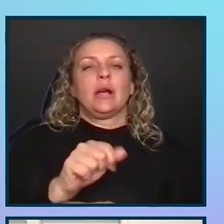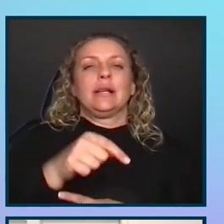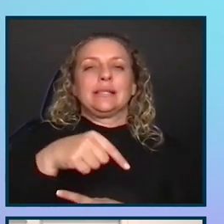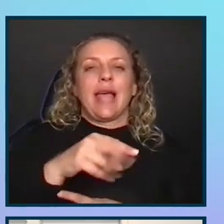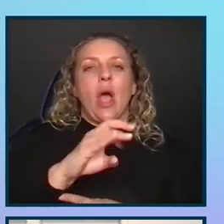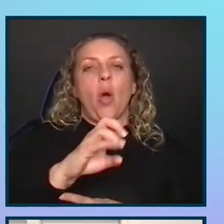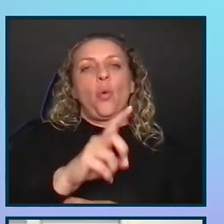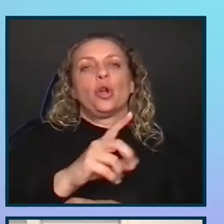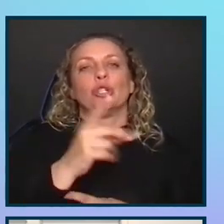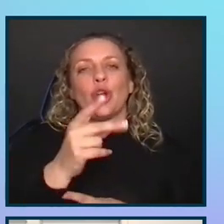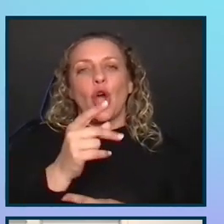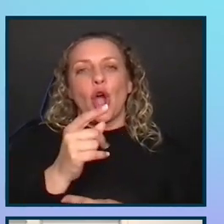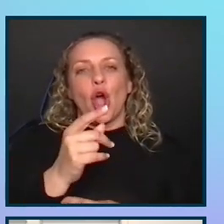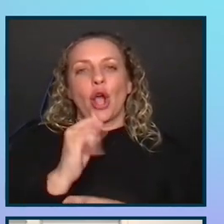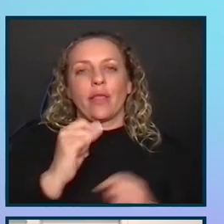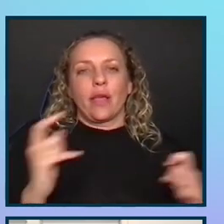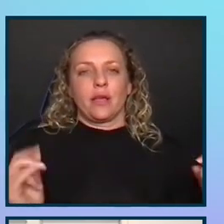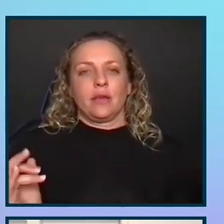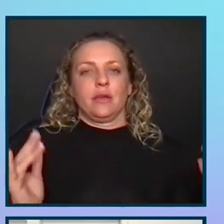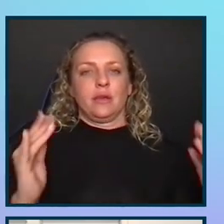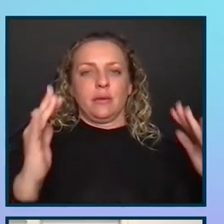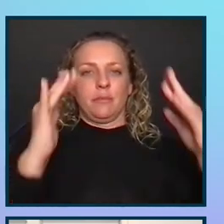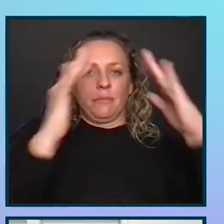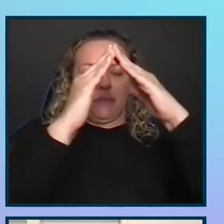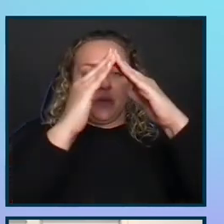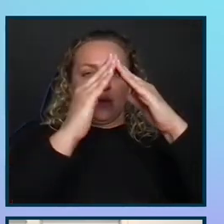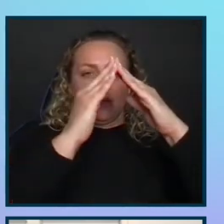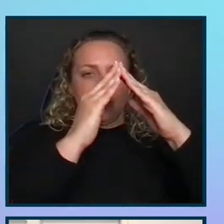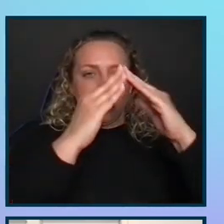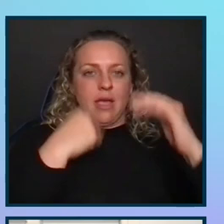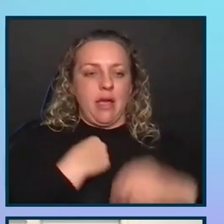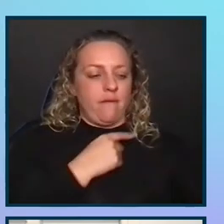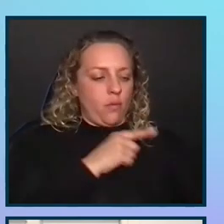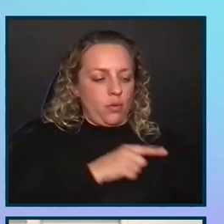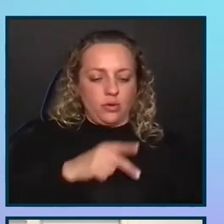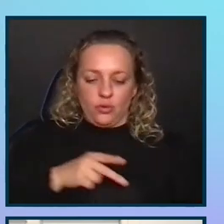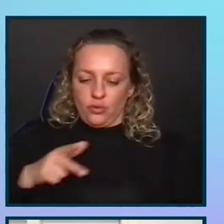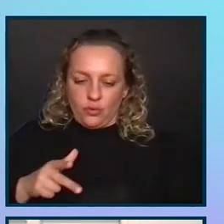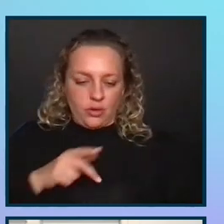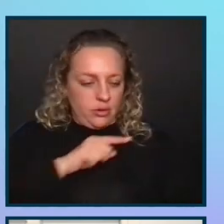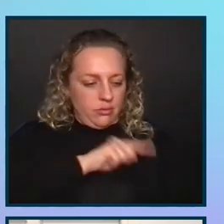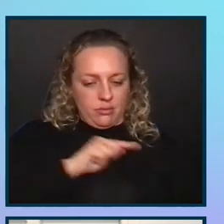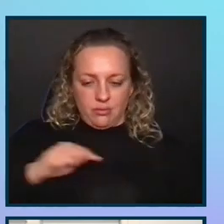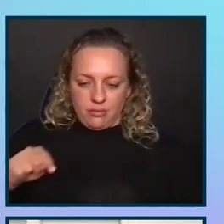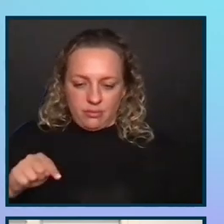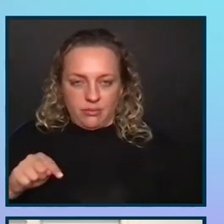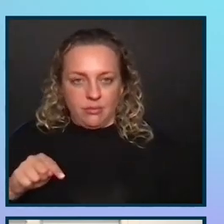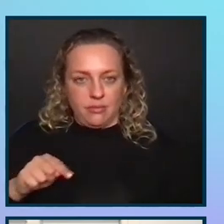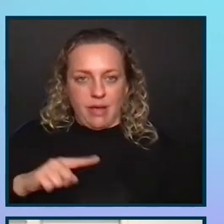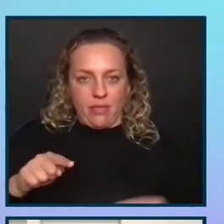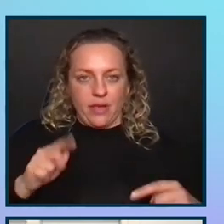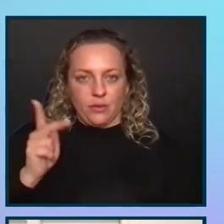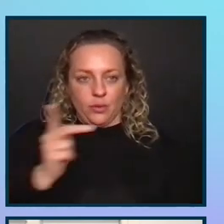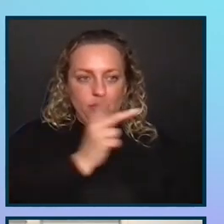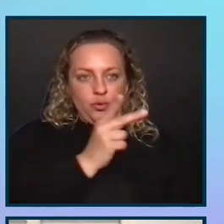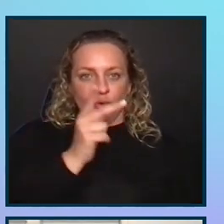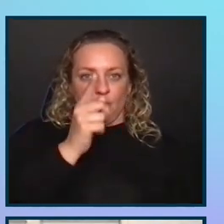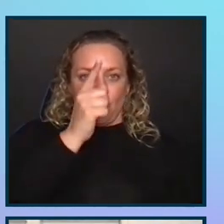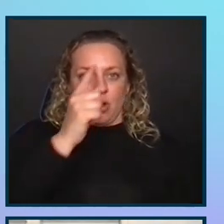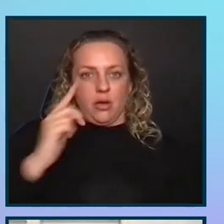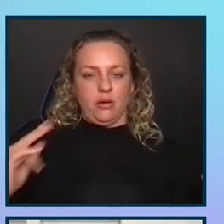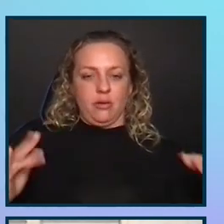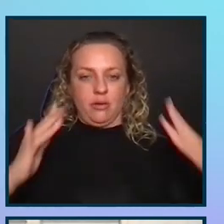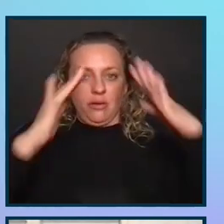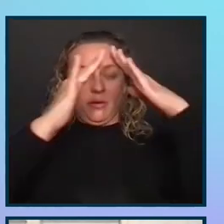with three people on the bottom, two people in the middle, and one person on top. And it's really to symbolize the idea that even though there were